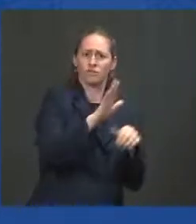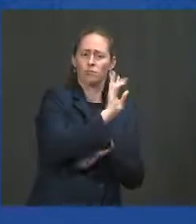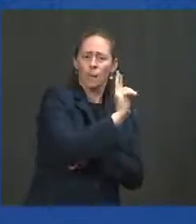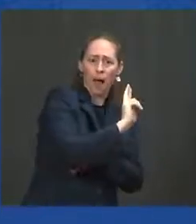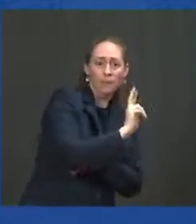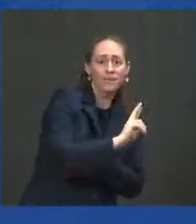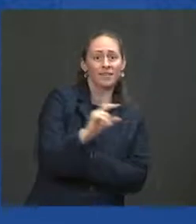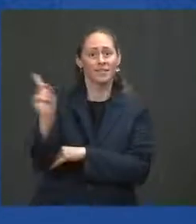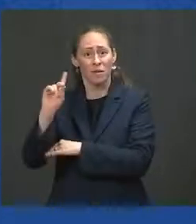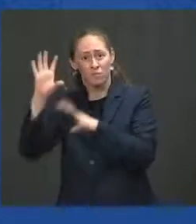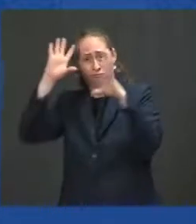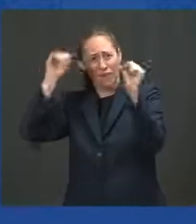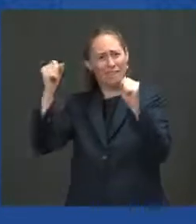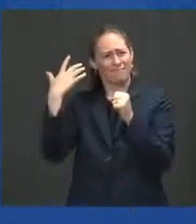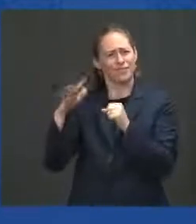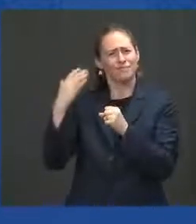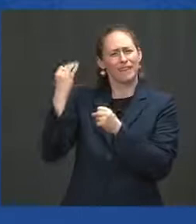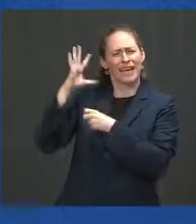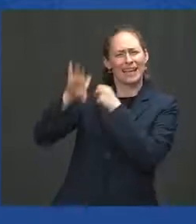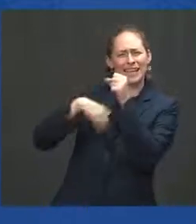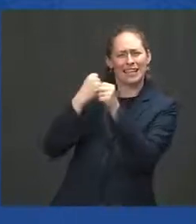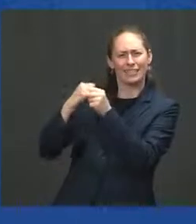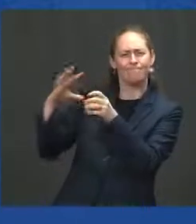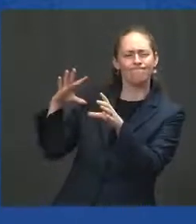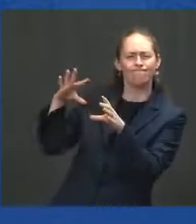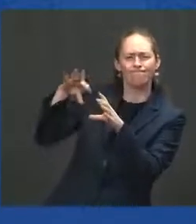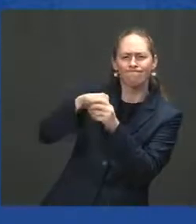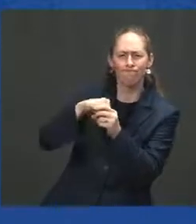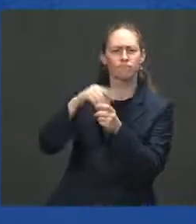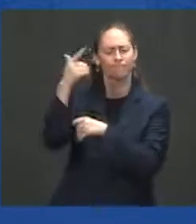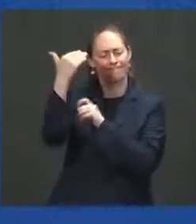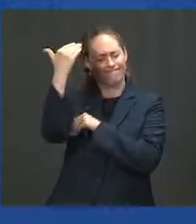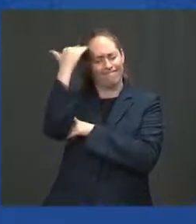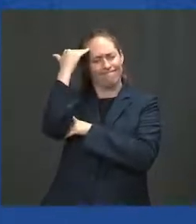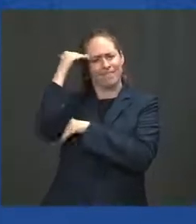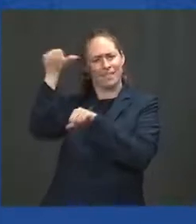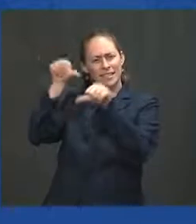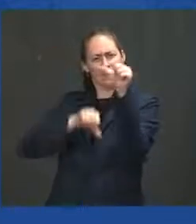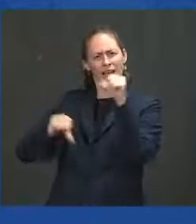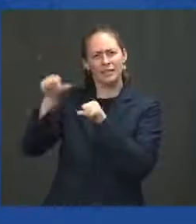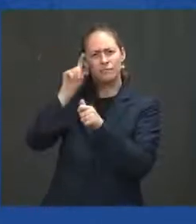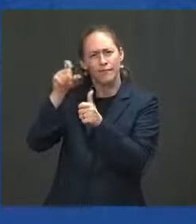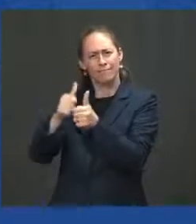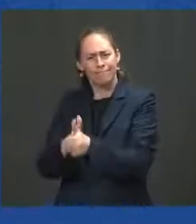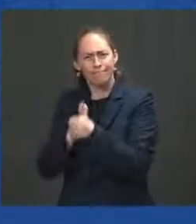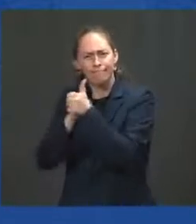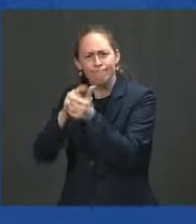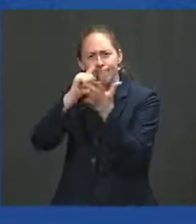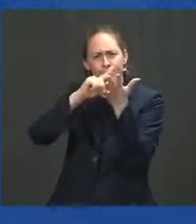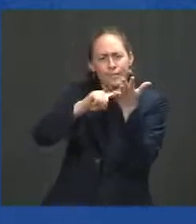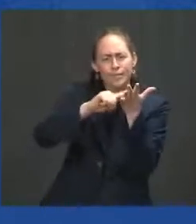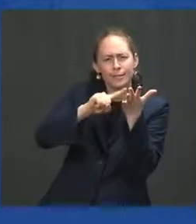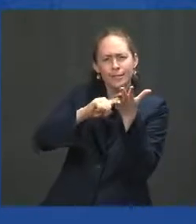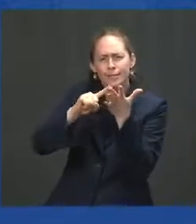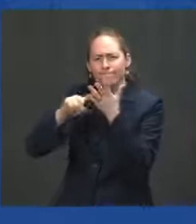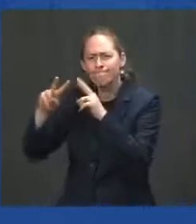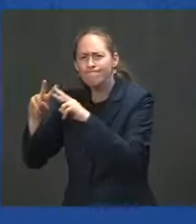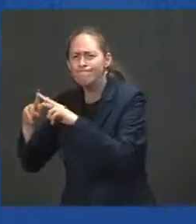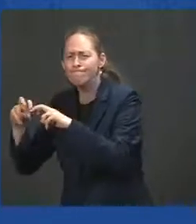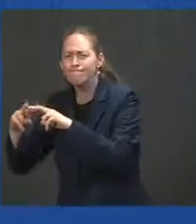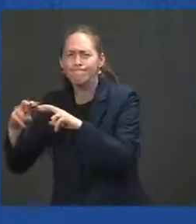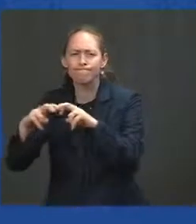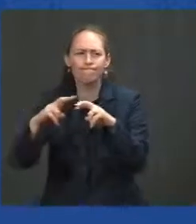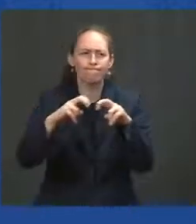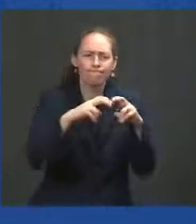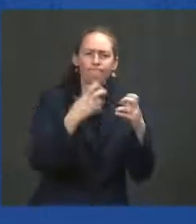followed the science above all. They've looked at the mountains of clinical data — clinical trial data and